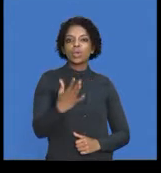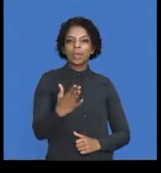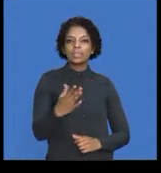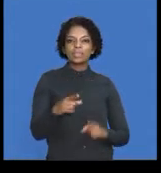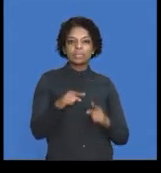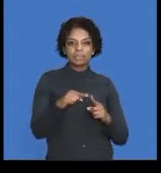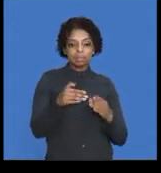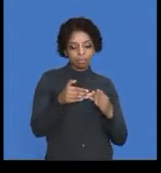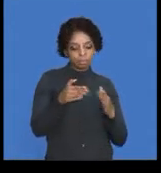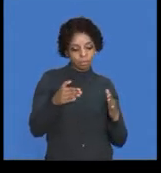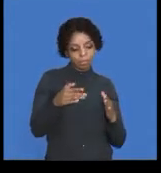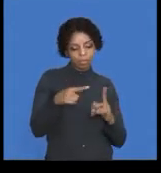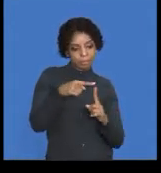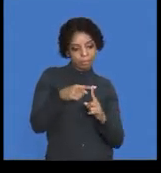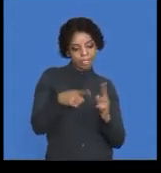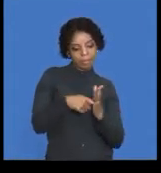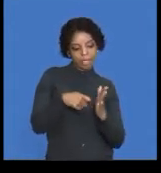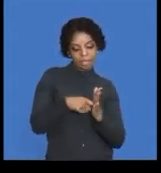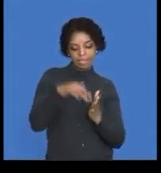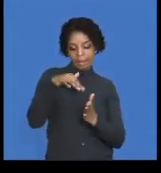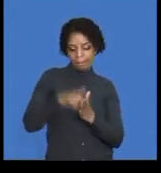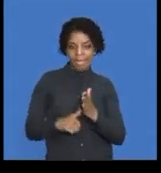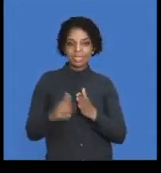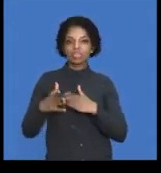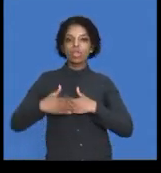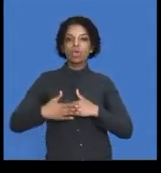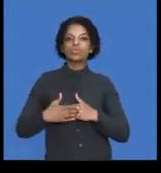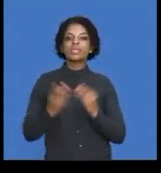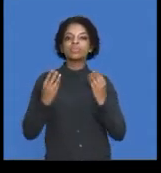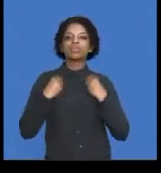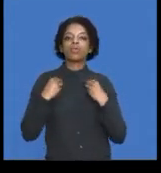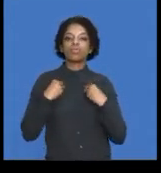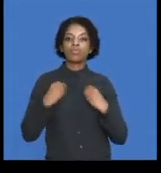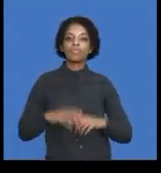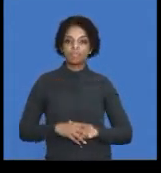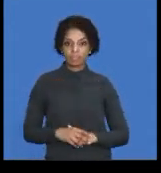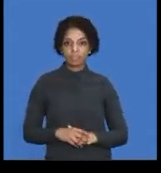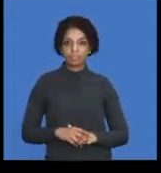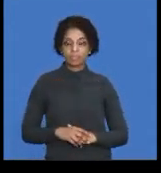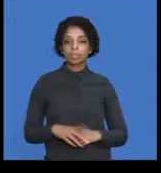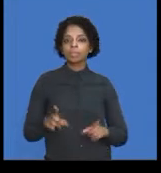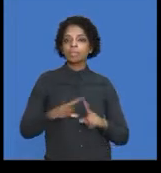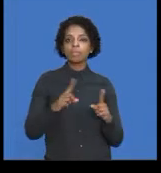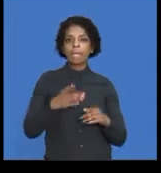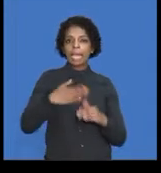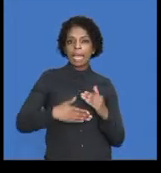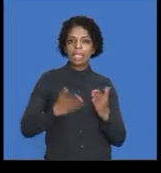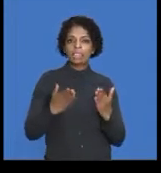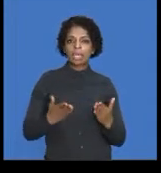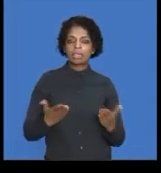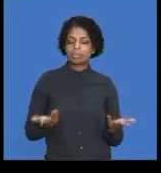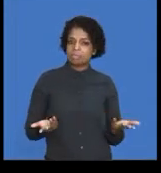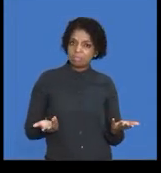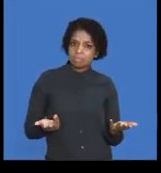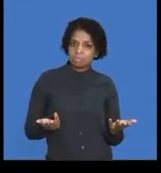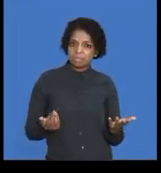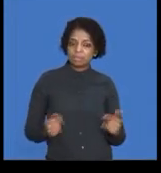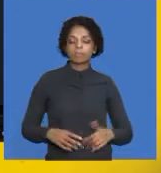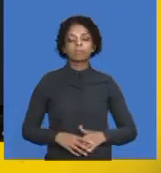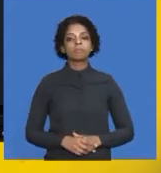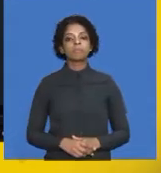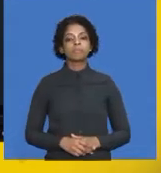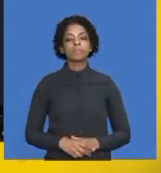plus purchases minus closing stock. However, it doesn't end there. Then, what